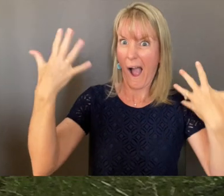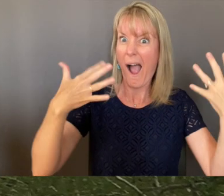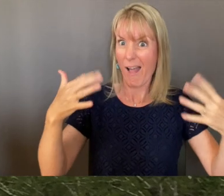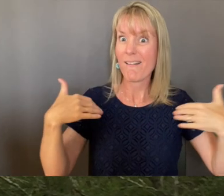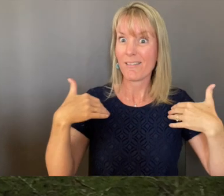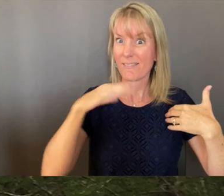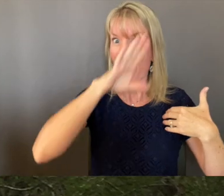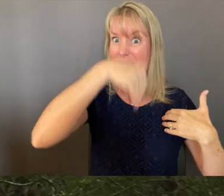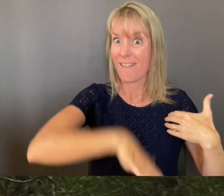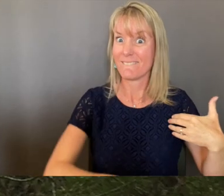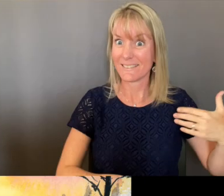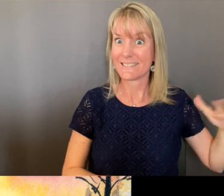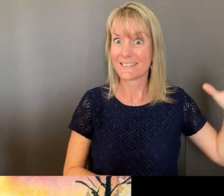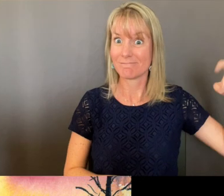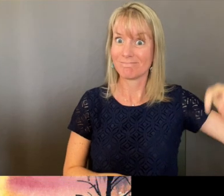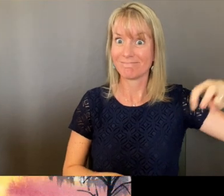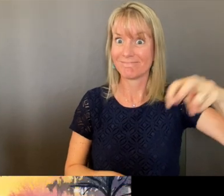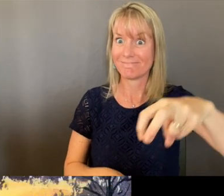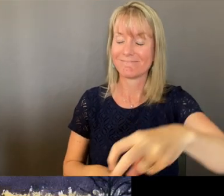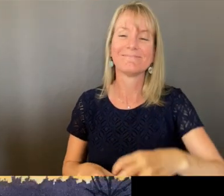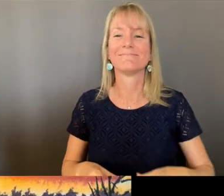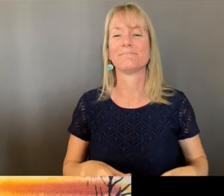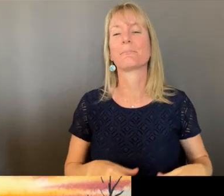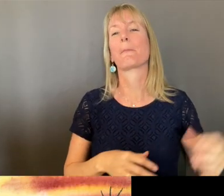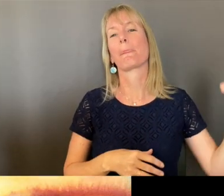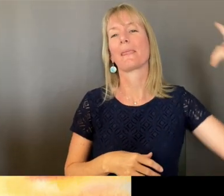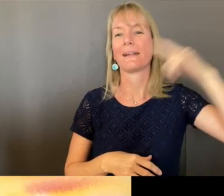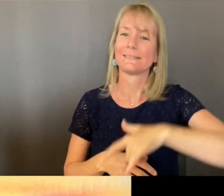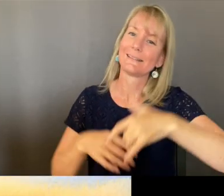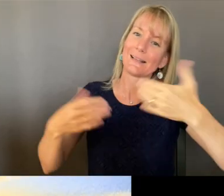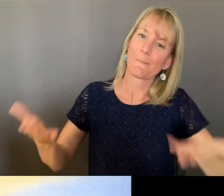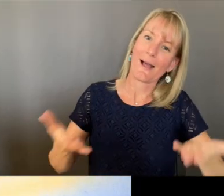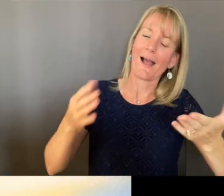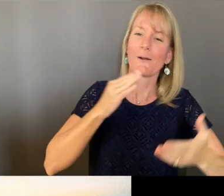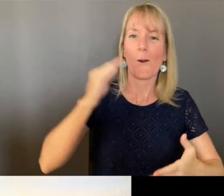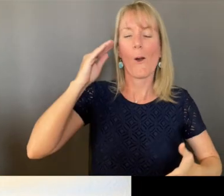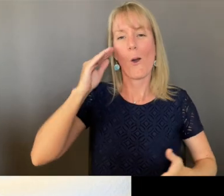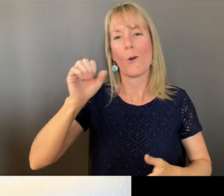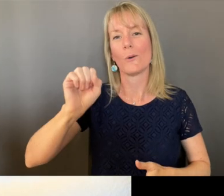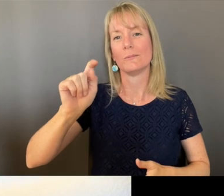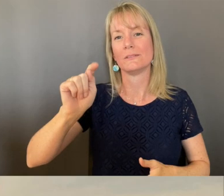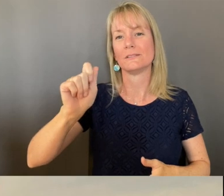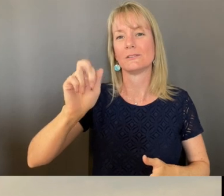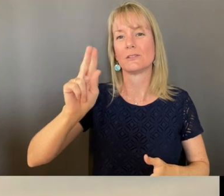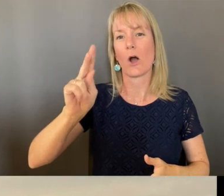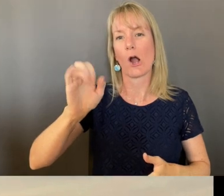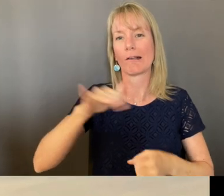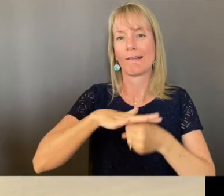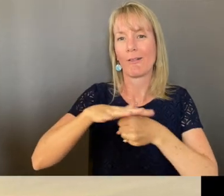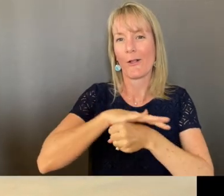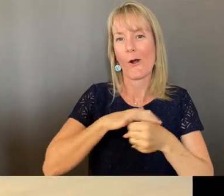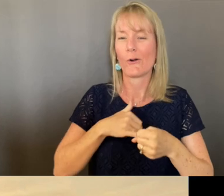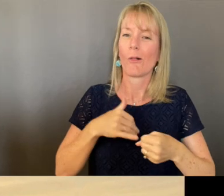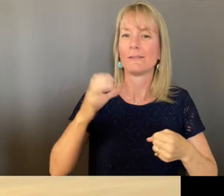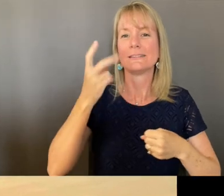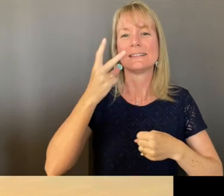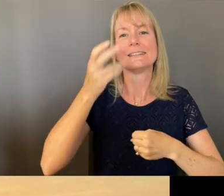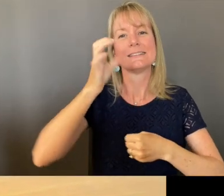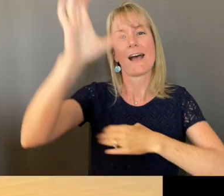and this back coming back home is in Starkey Park, a sunset that we saw while we were walking our dog.